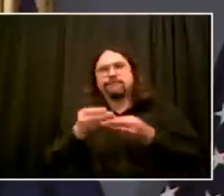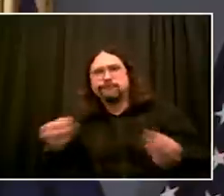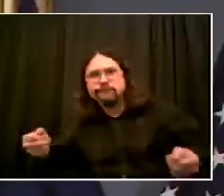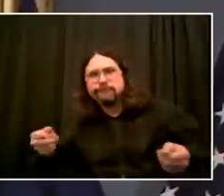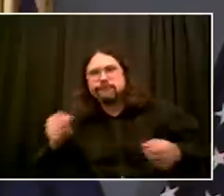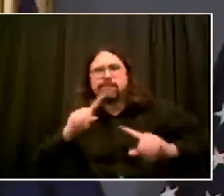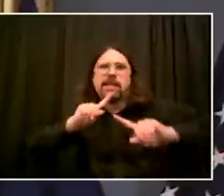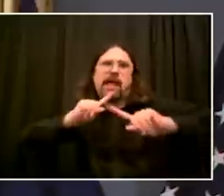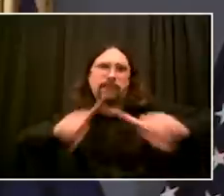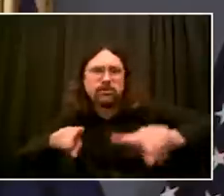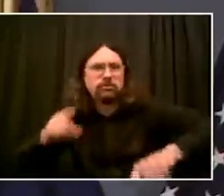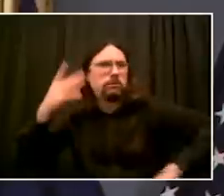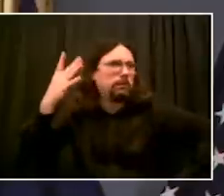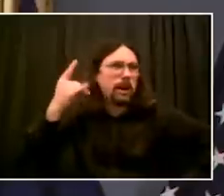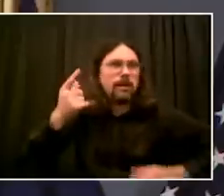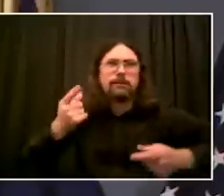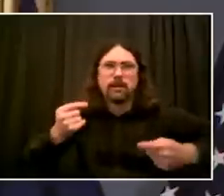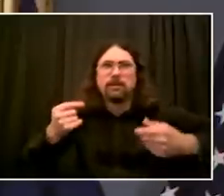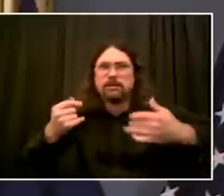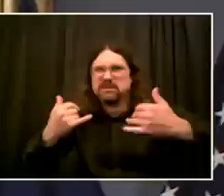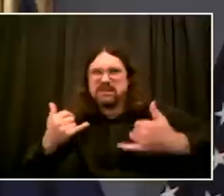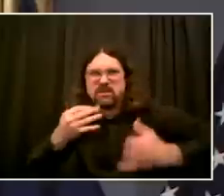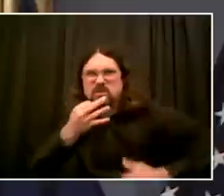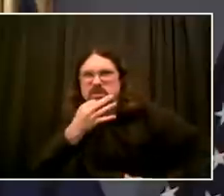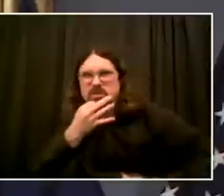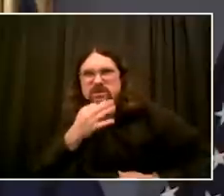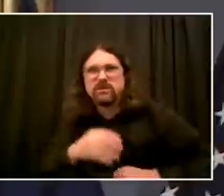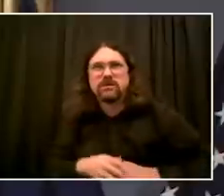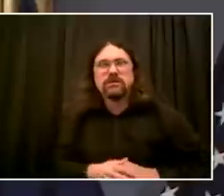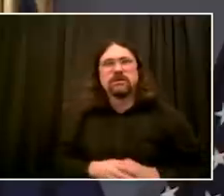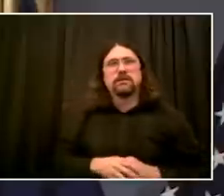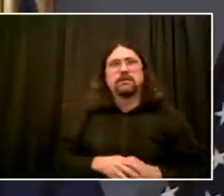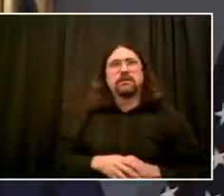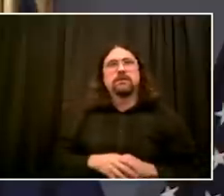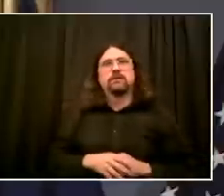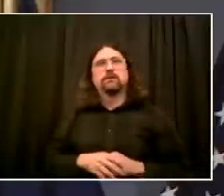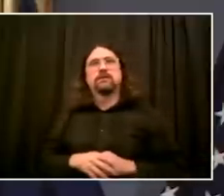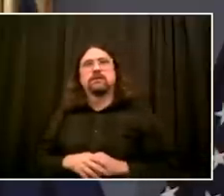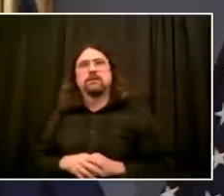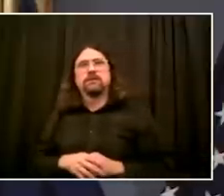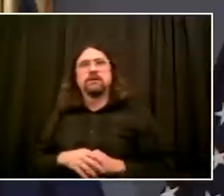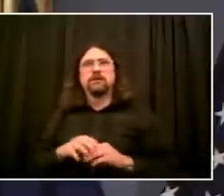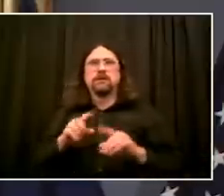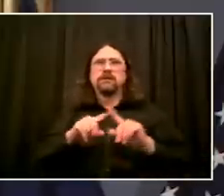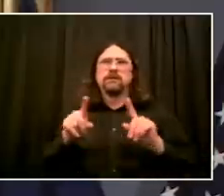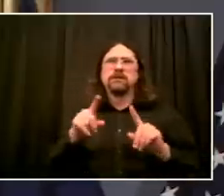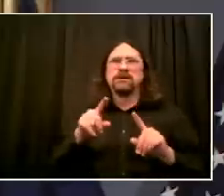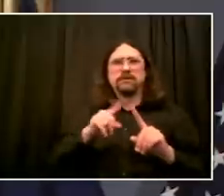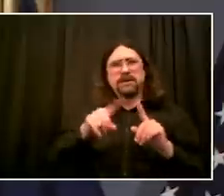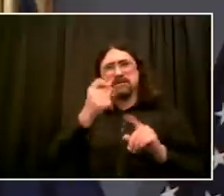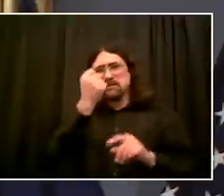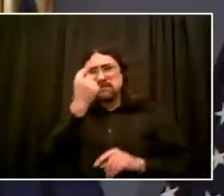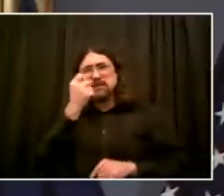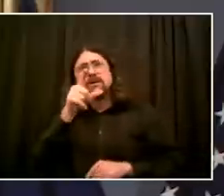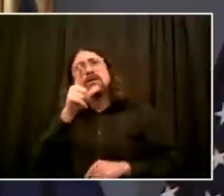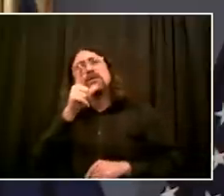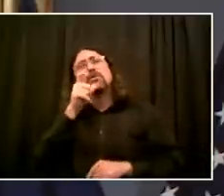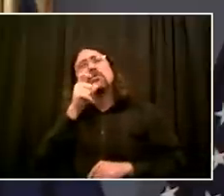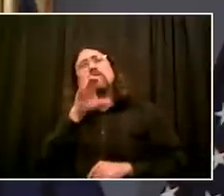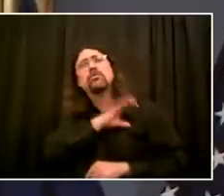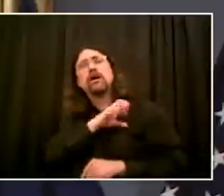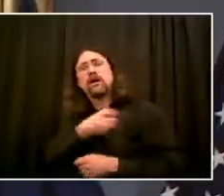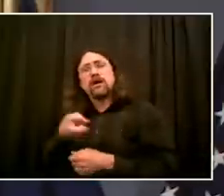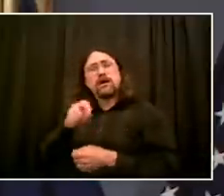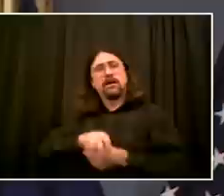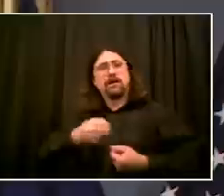to you with, you know, could they have done this thing, that thing, because I wasn't there. And I don't know the nuances of it. I know what happened I don't like. I don't ever